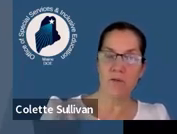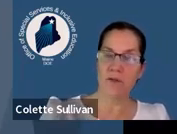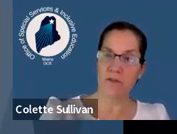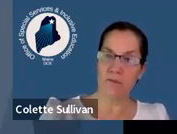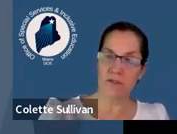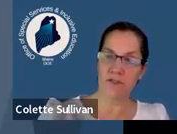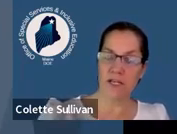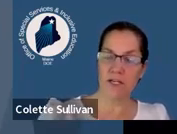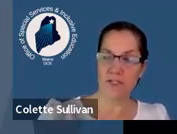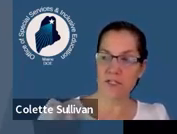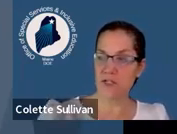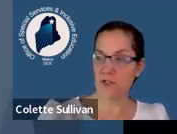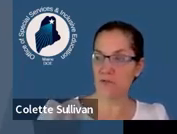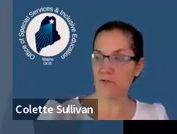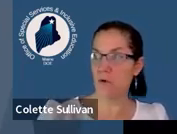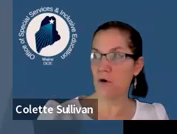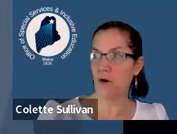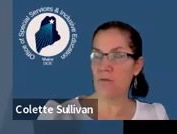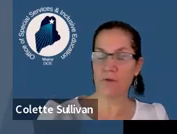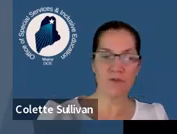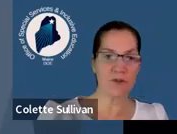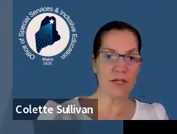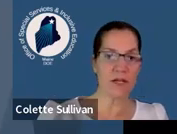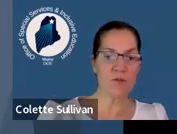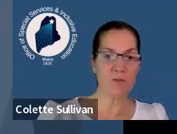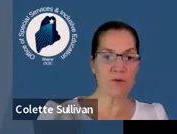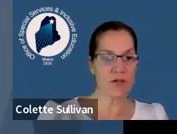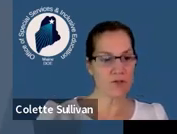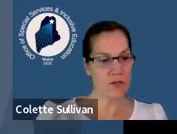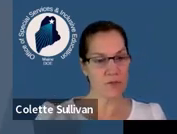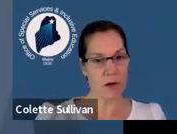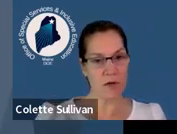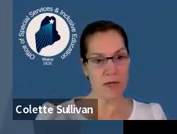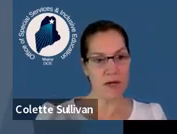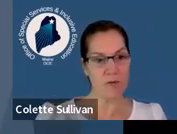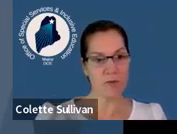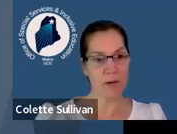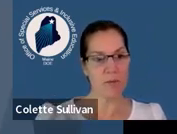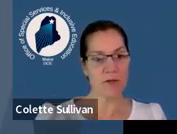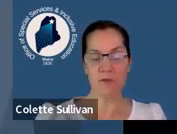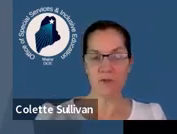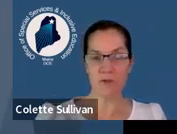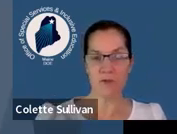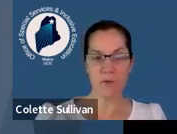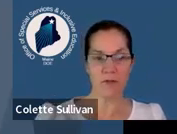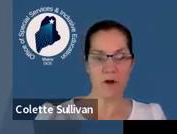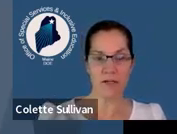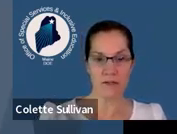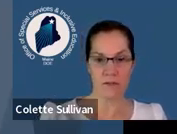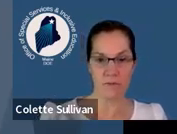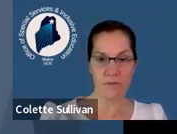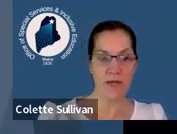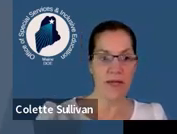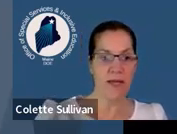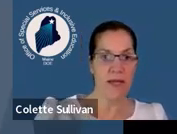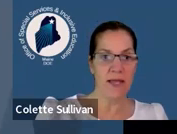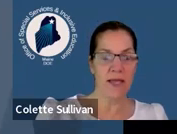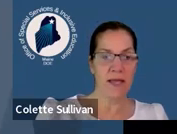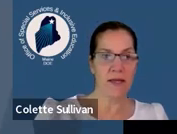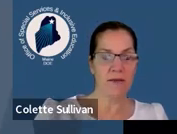I was a special education teacher for almost 30 years before I joined the department. I worked primarily with students with autism